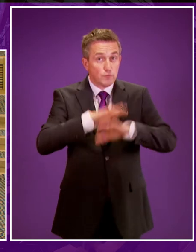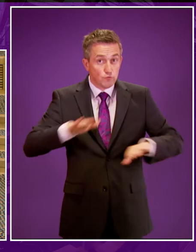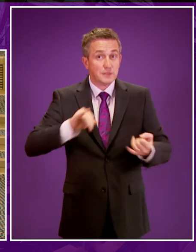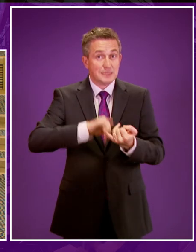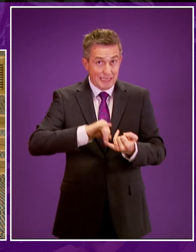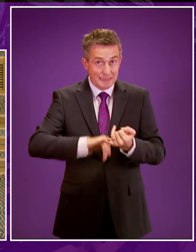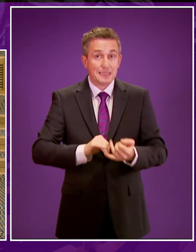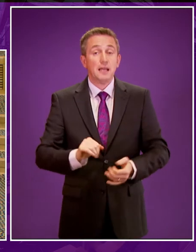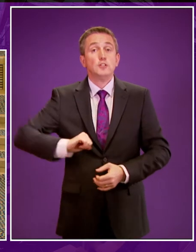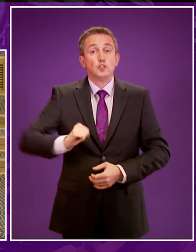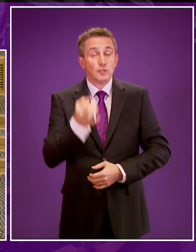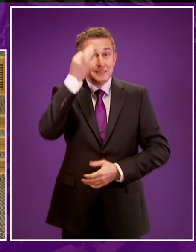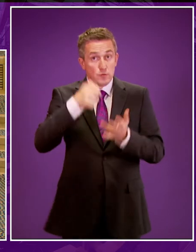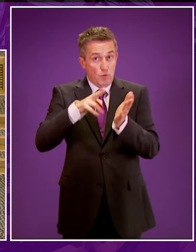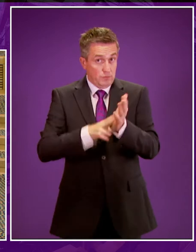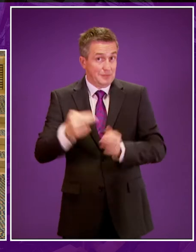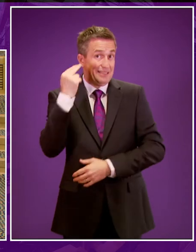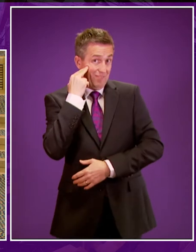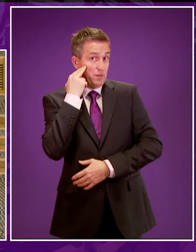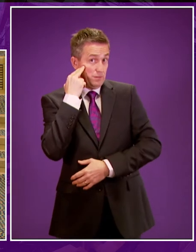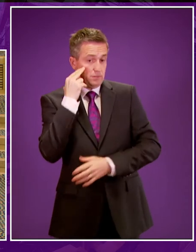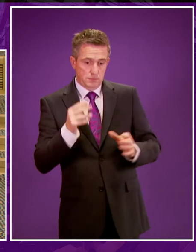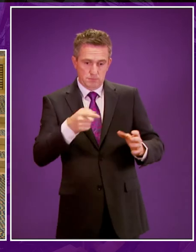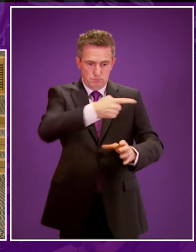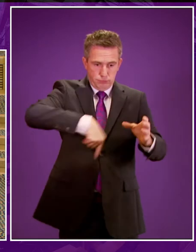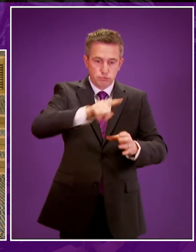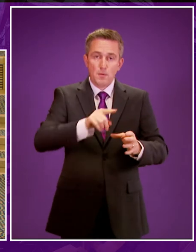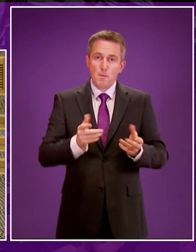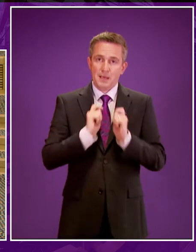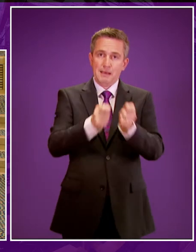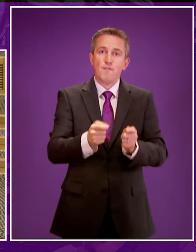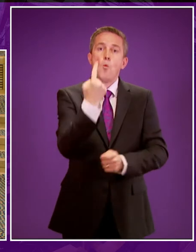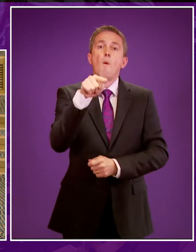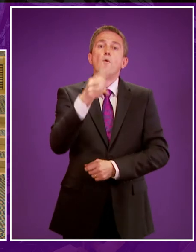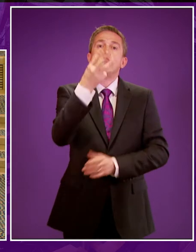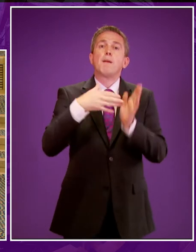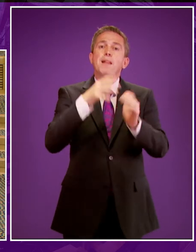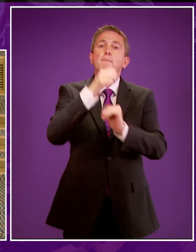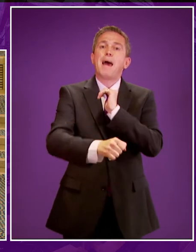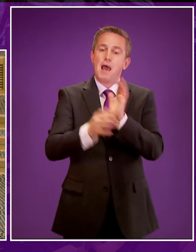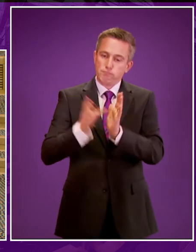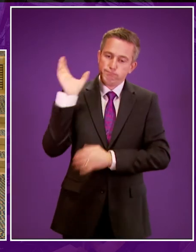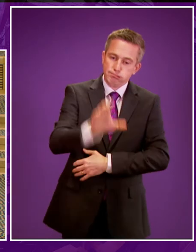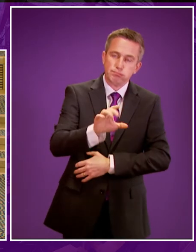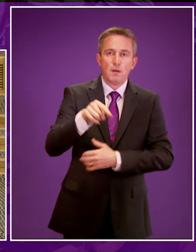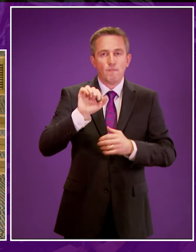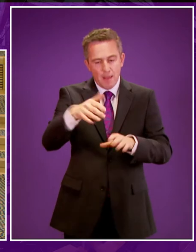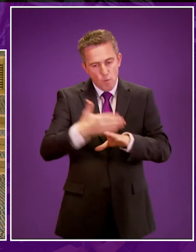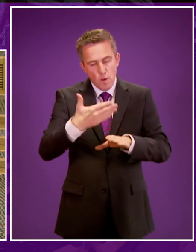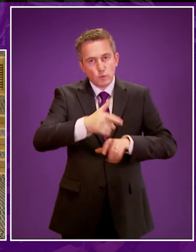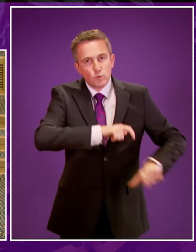and Scottish Council on Deafness, has been awarded funding of £1.3 million to continue their important work.